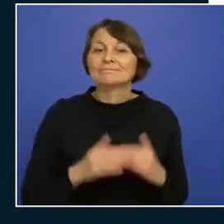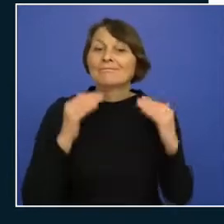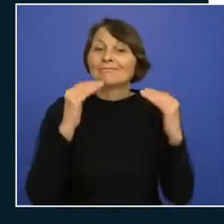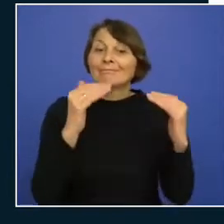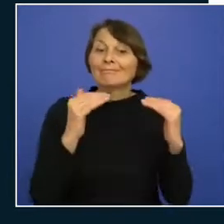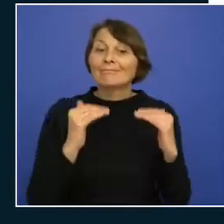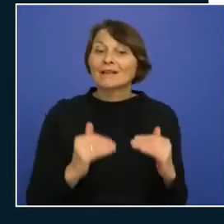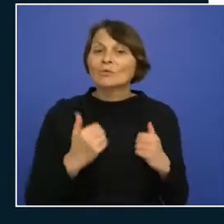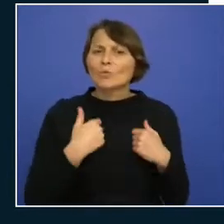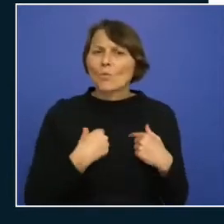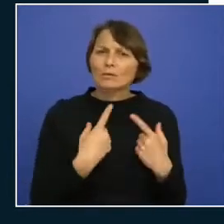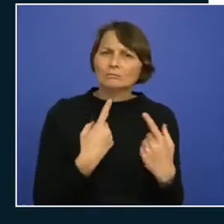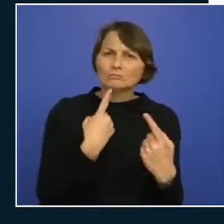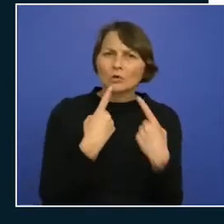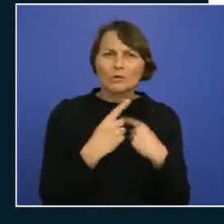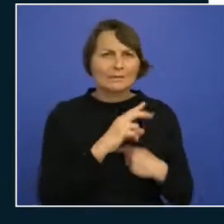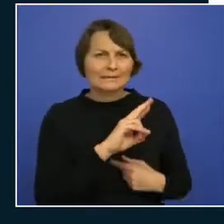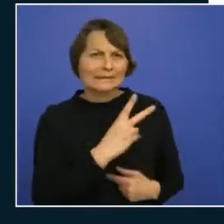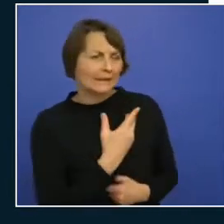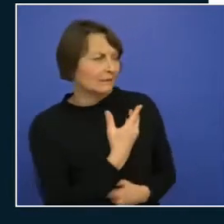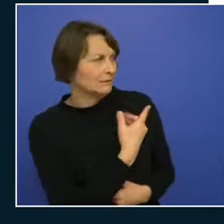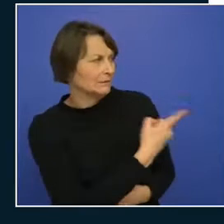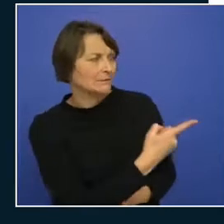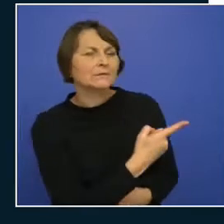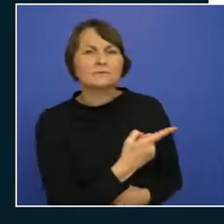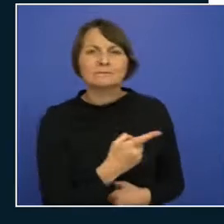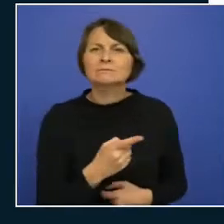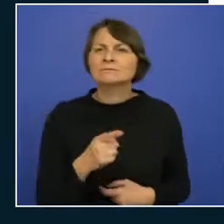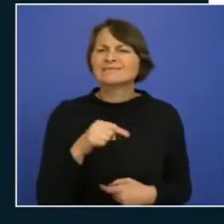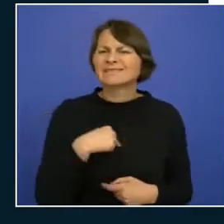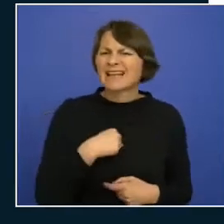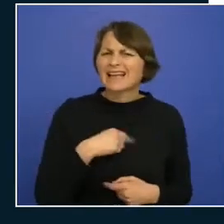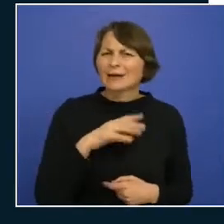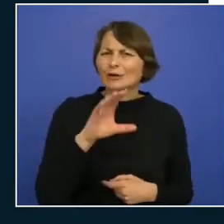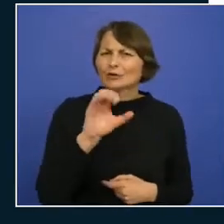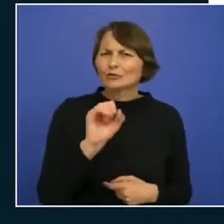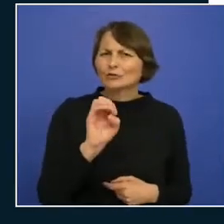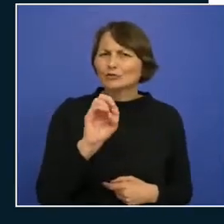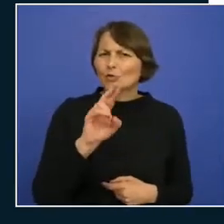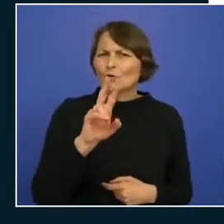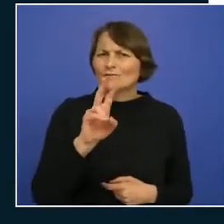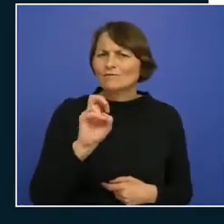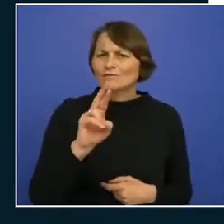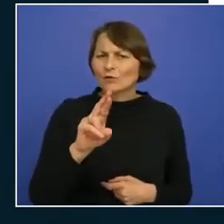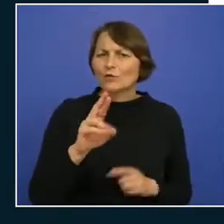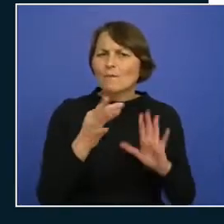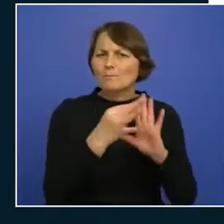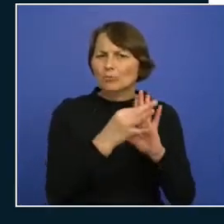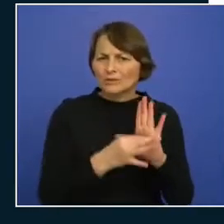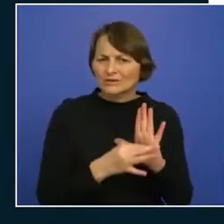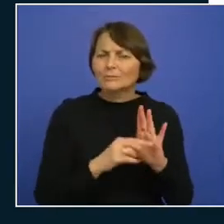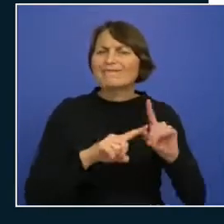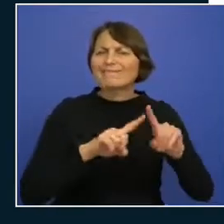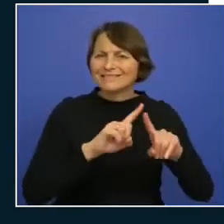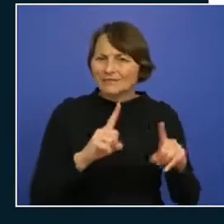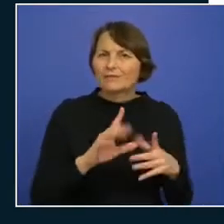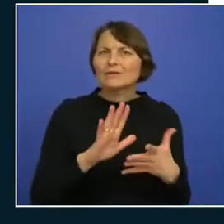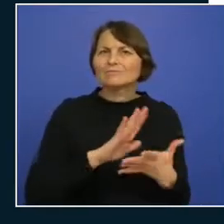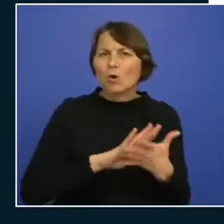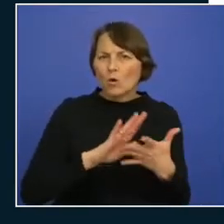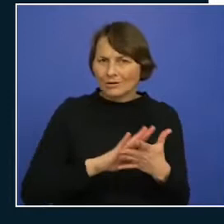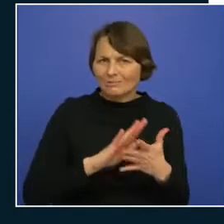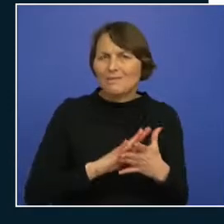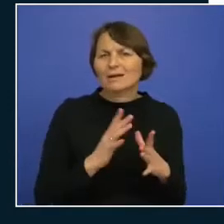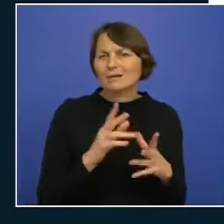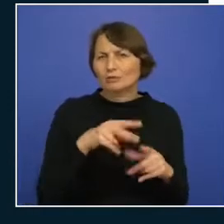principles and these are like user accounts but then for applications and automation tools to access and work with resources